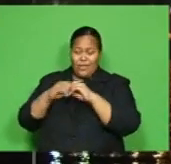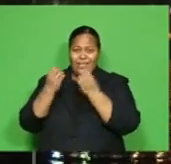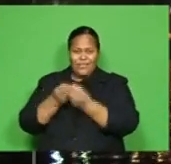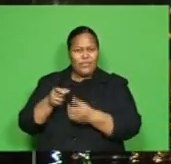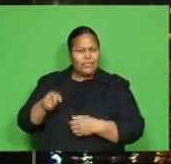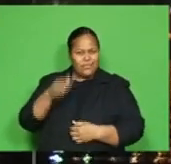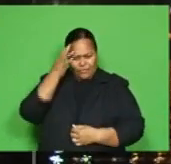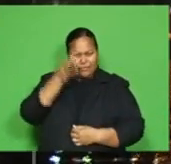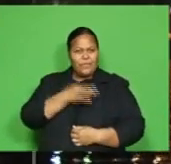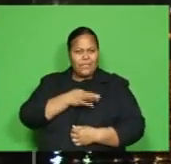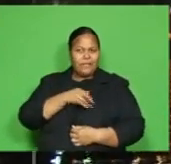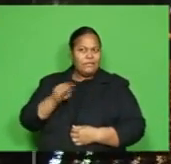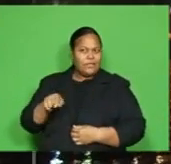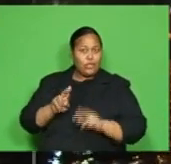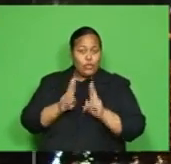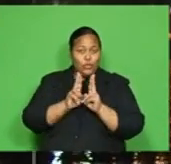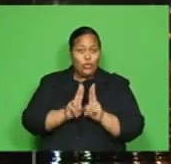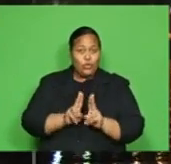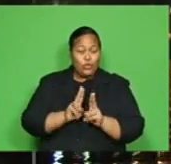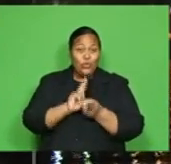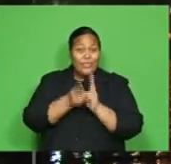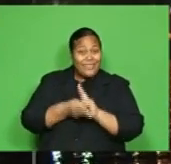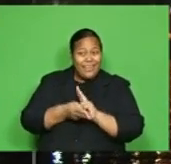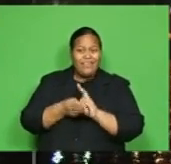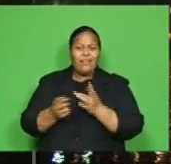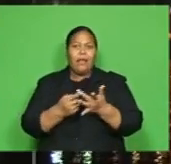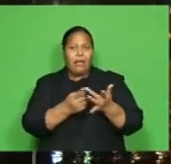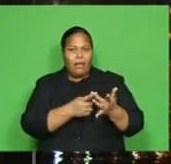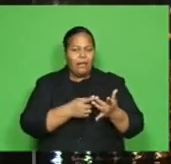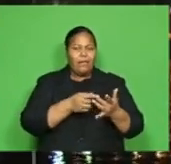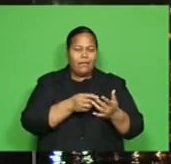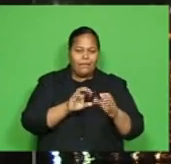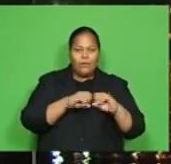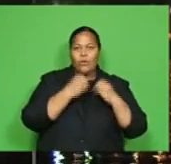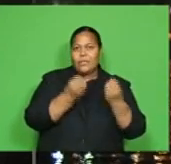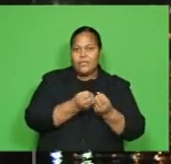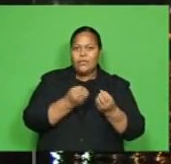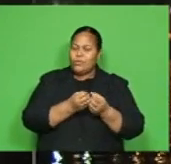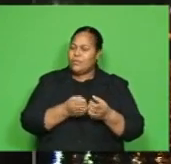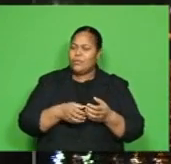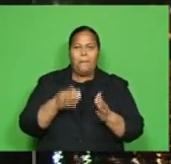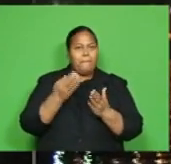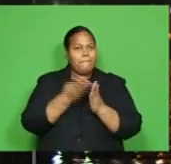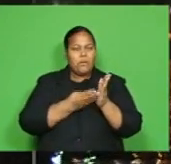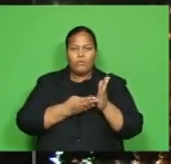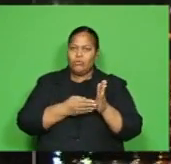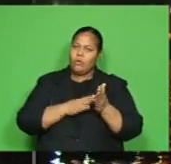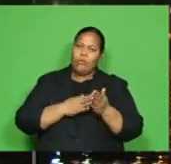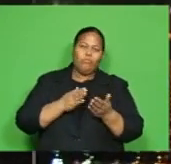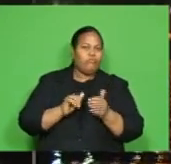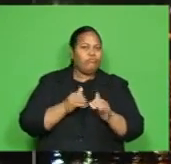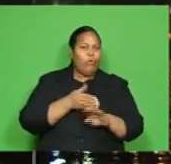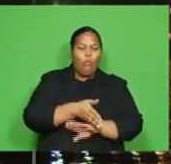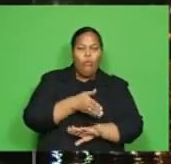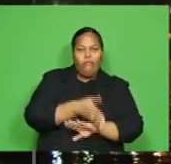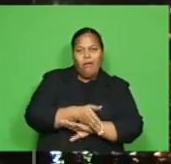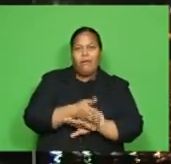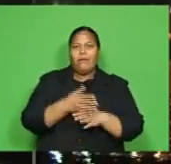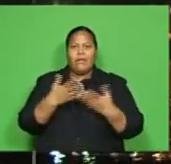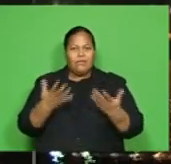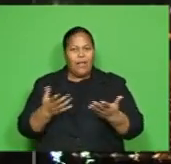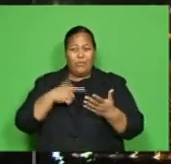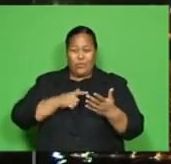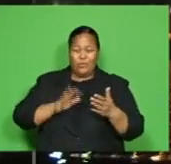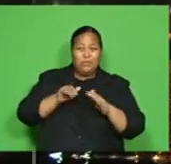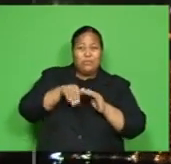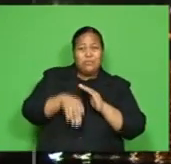Organization and UNICEF have stretched their budget, and donor agencies are not bridging the gap due to the deep economic recession